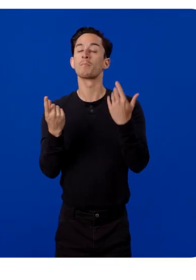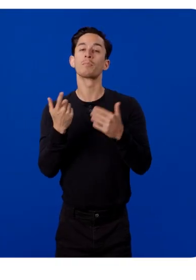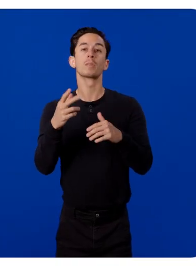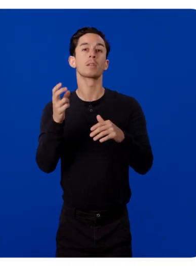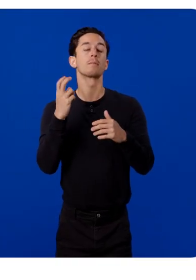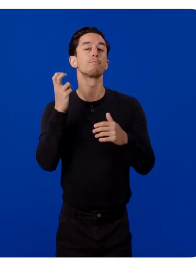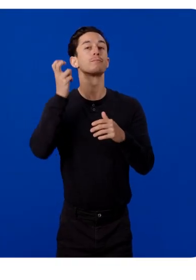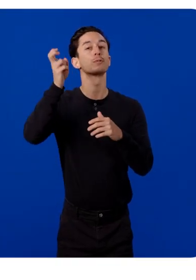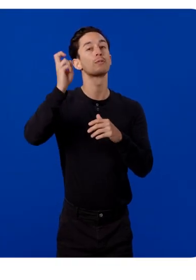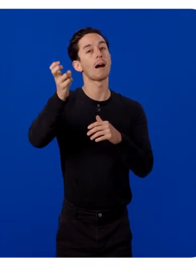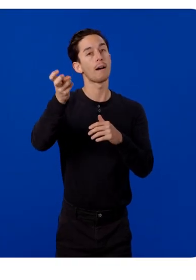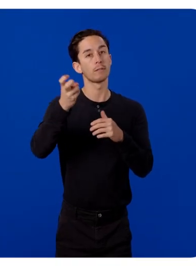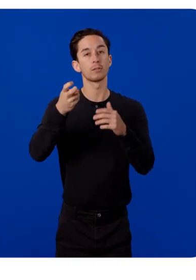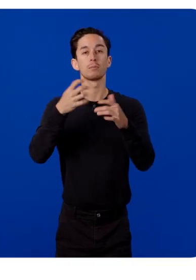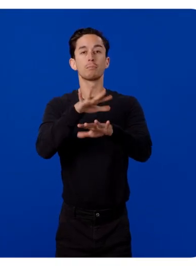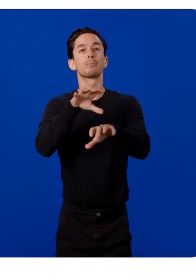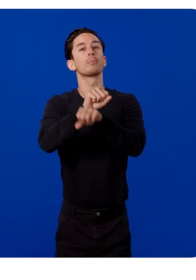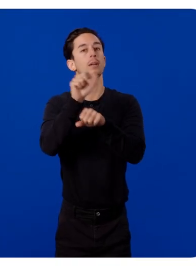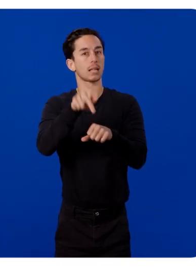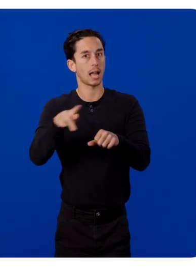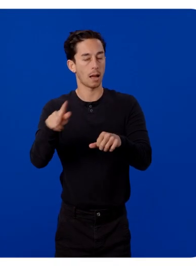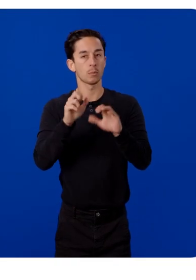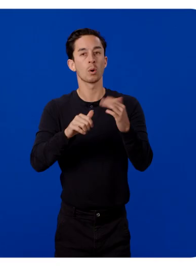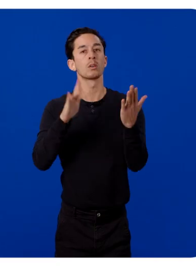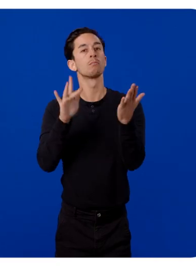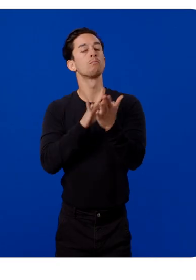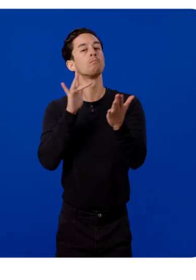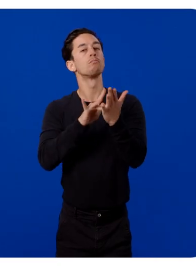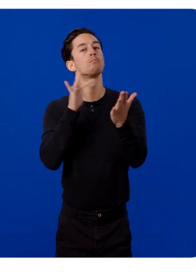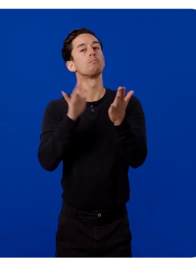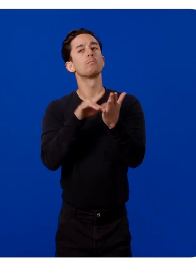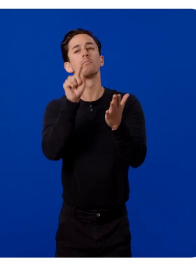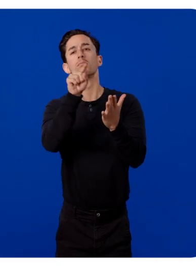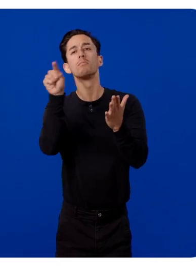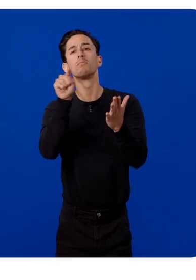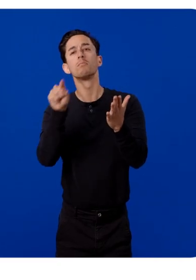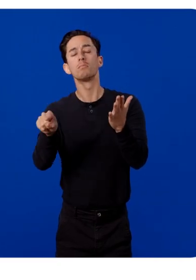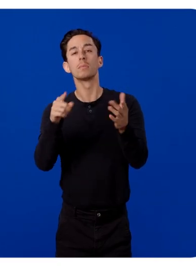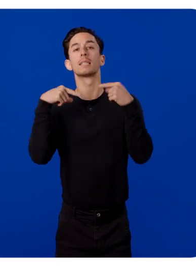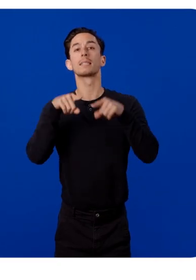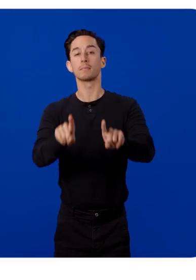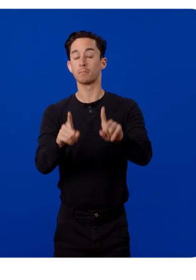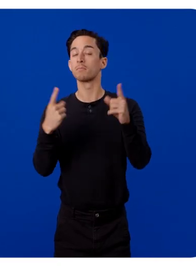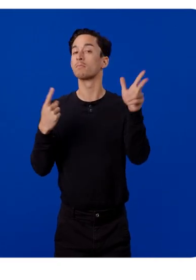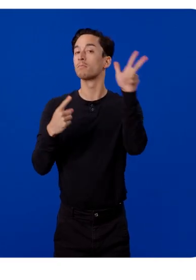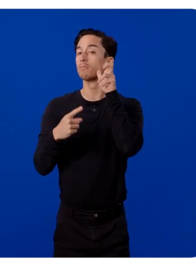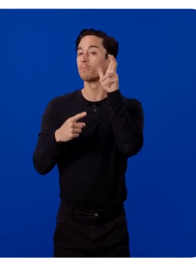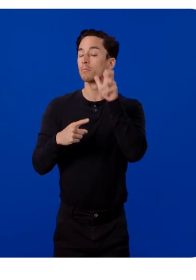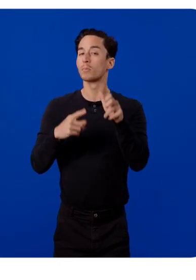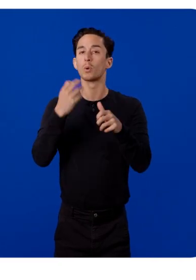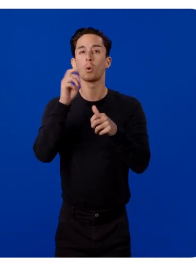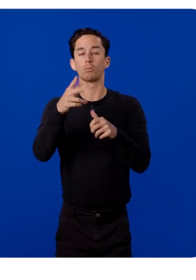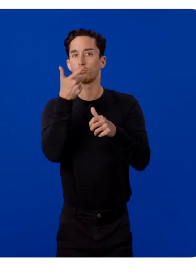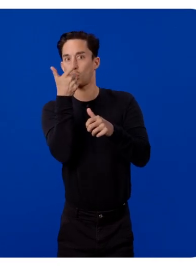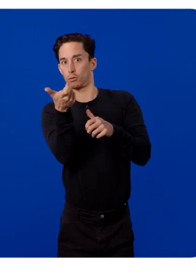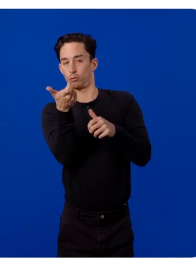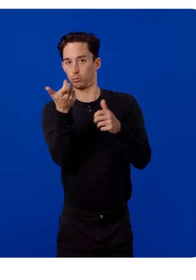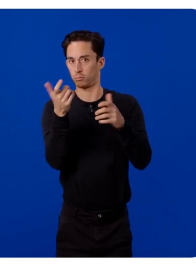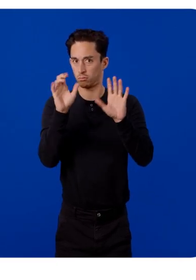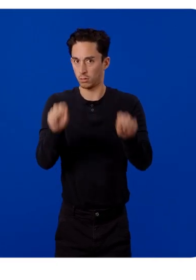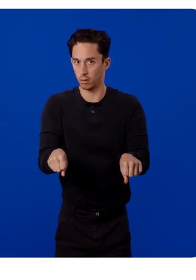instance, a travel booking app that allows users to browse destinations while watching a video or listening to a podcast via panel mode.